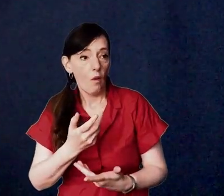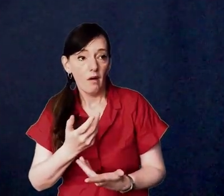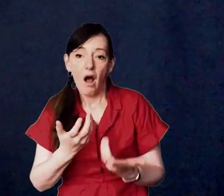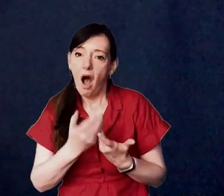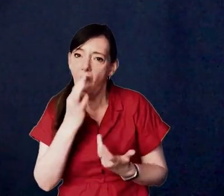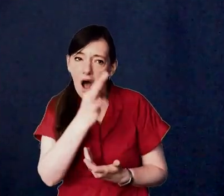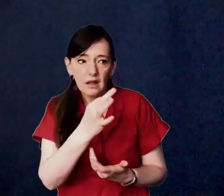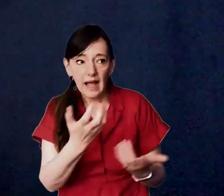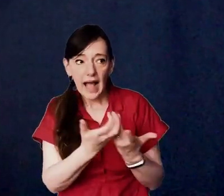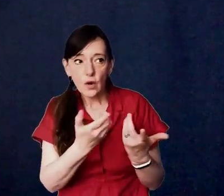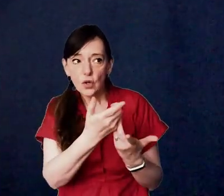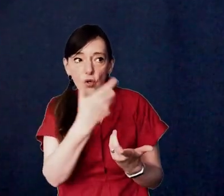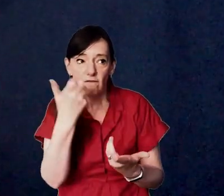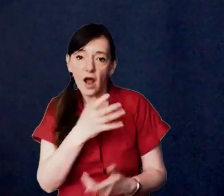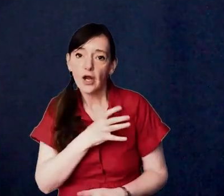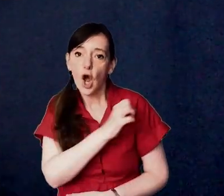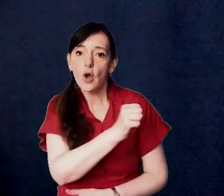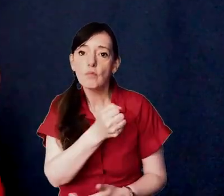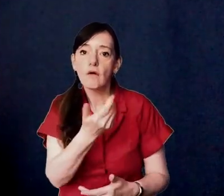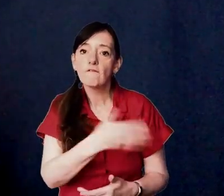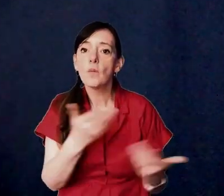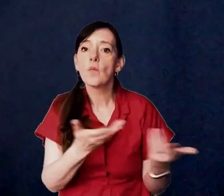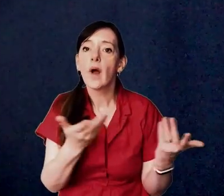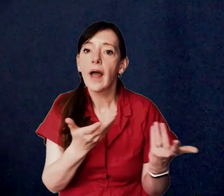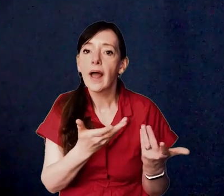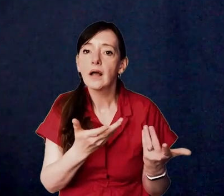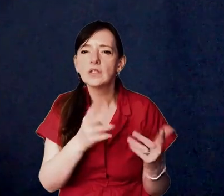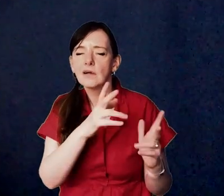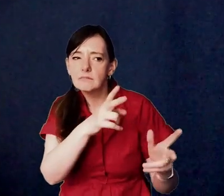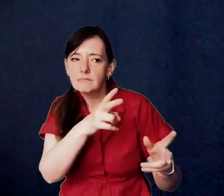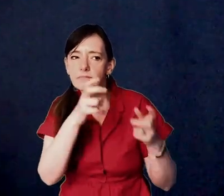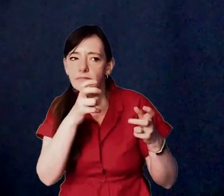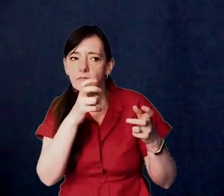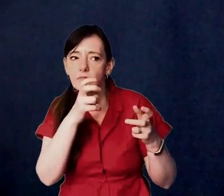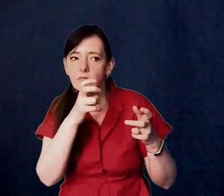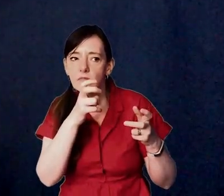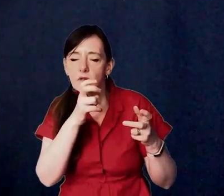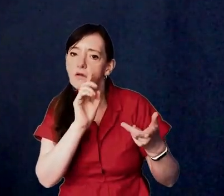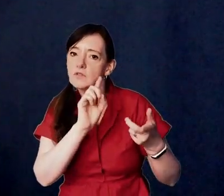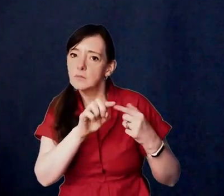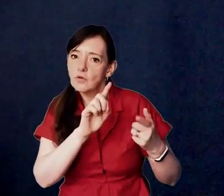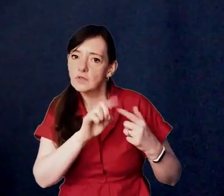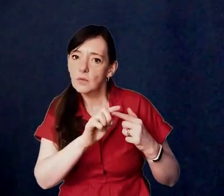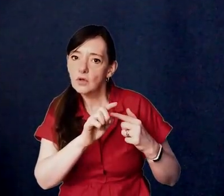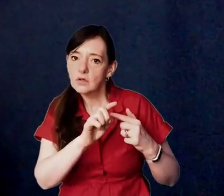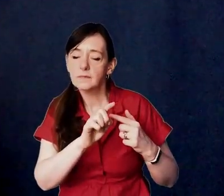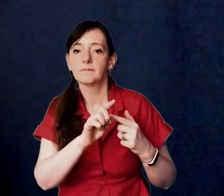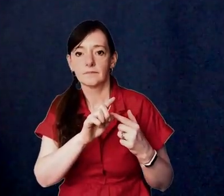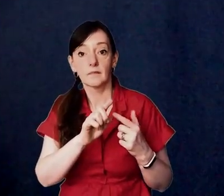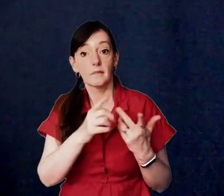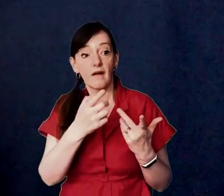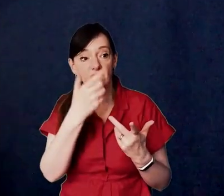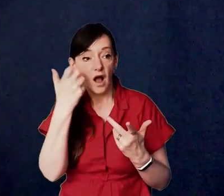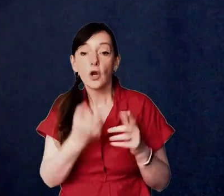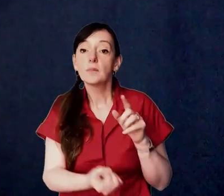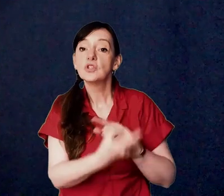happening i love asking people that question listen ask follow-up questions but look for the chance to share where as a christian